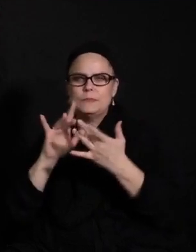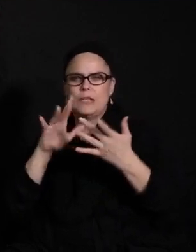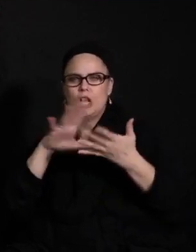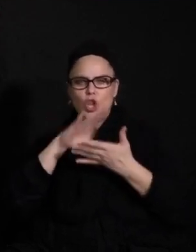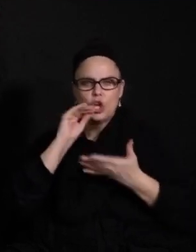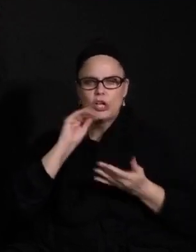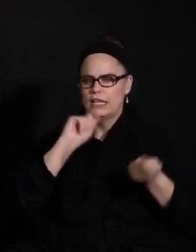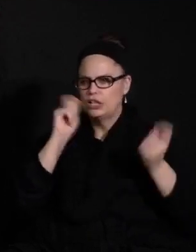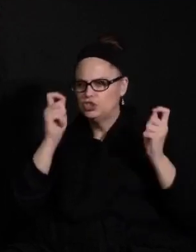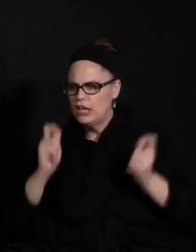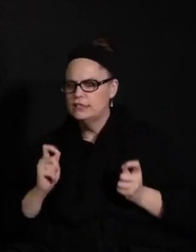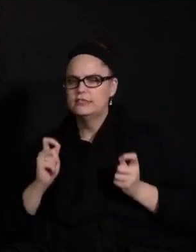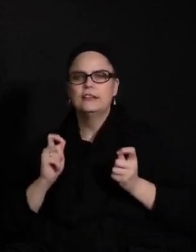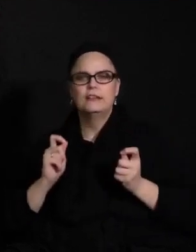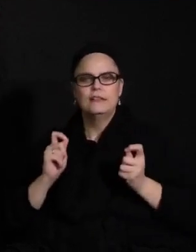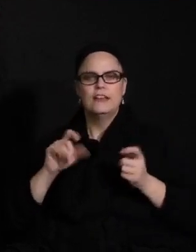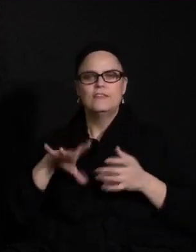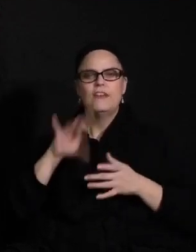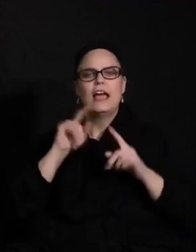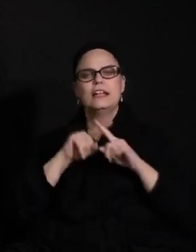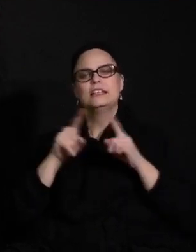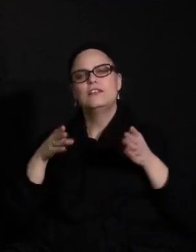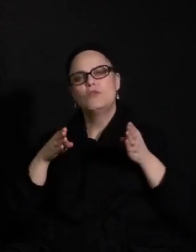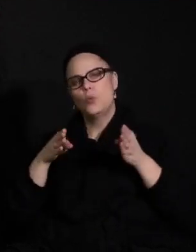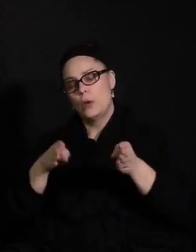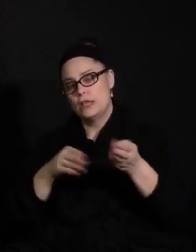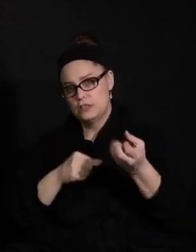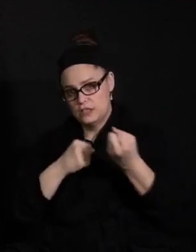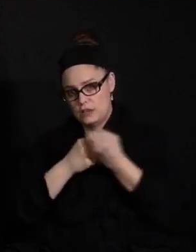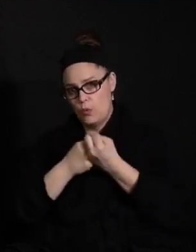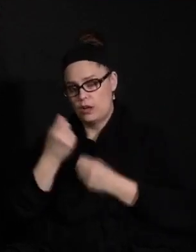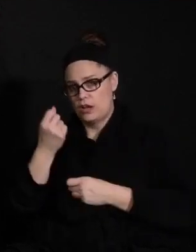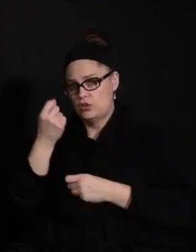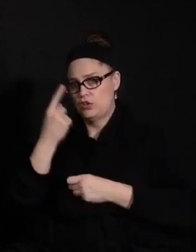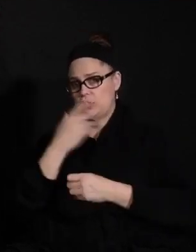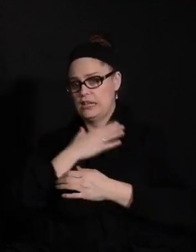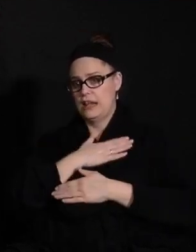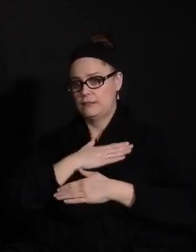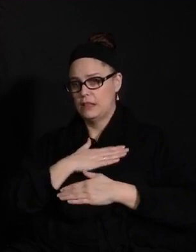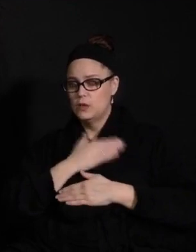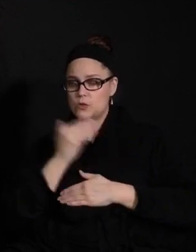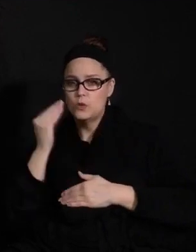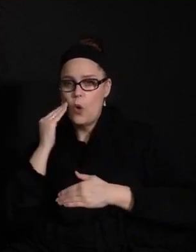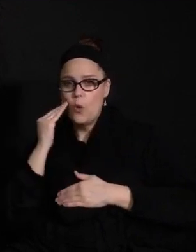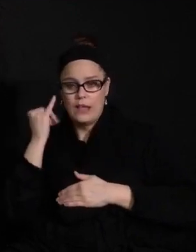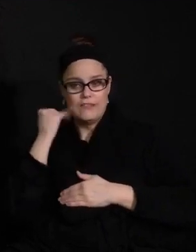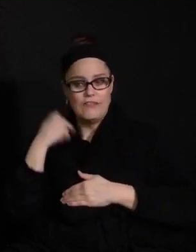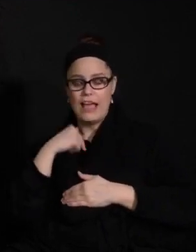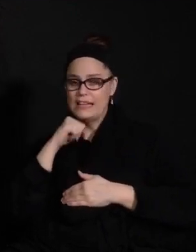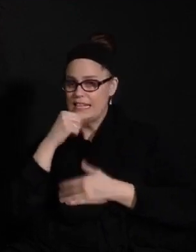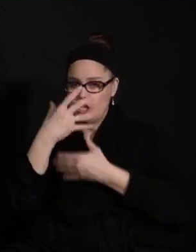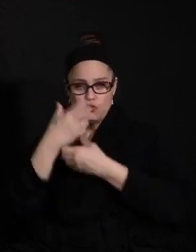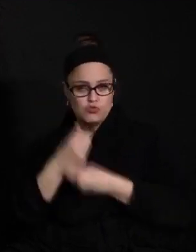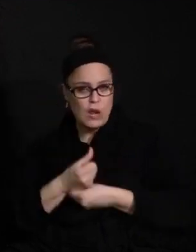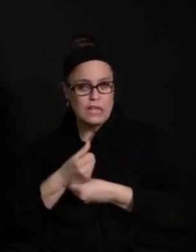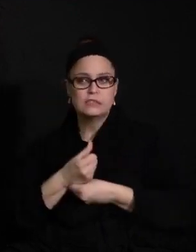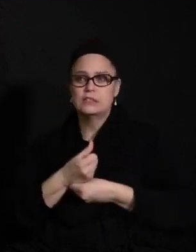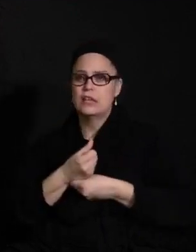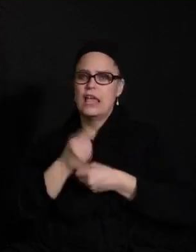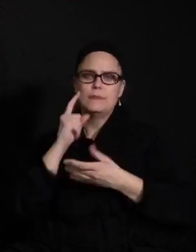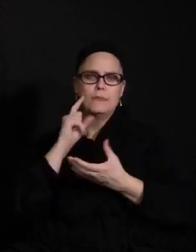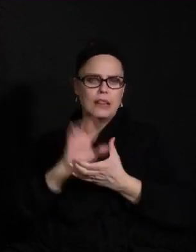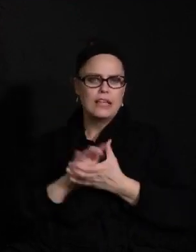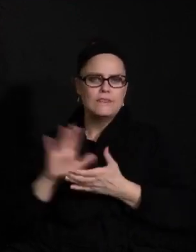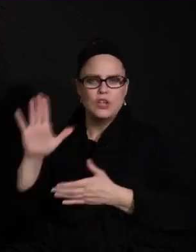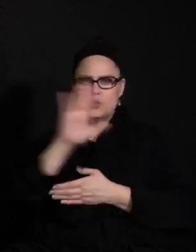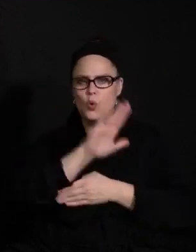and find different ways to support. And please also know that if I didn't trust and really believe in the work that you can